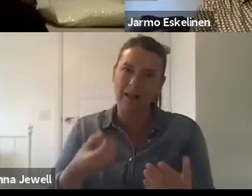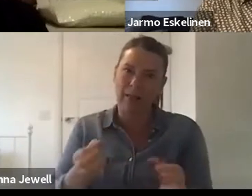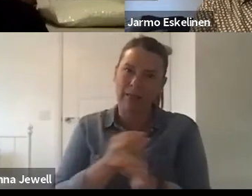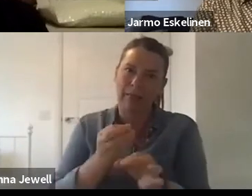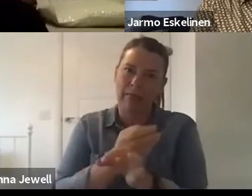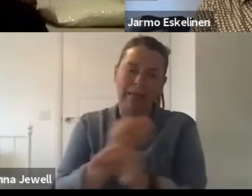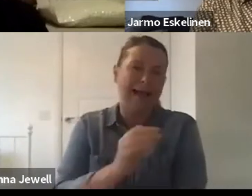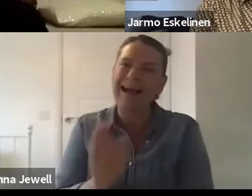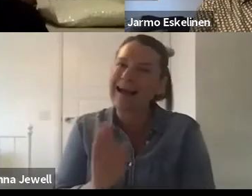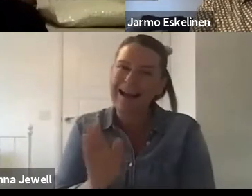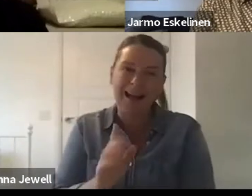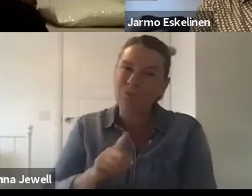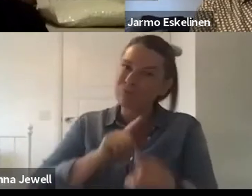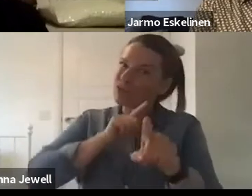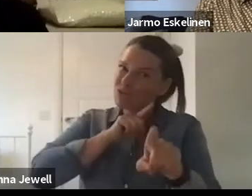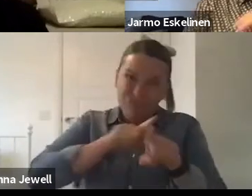incredibly hard on at the moment.